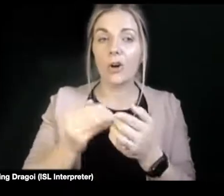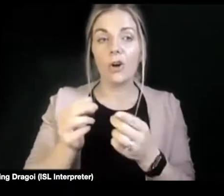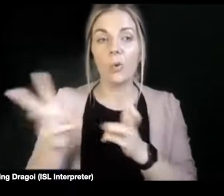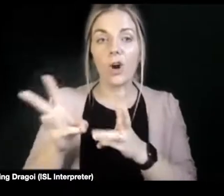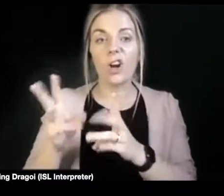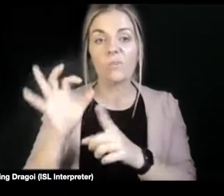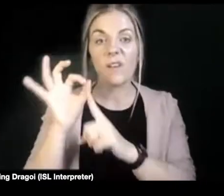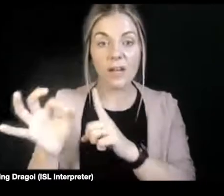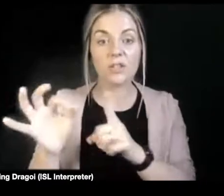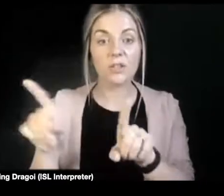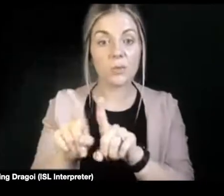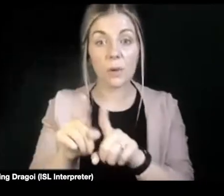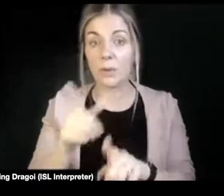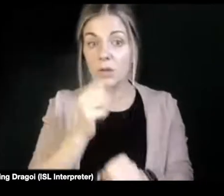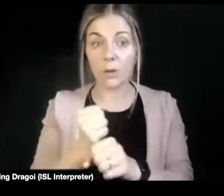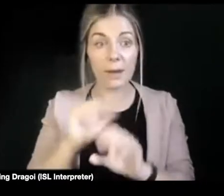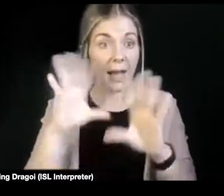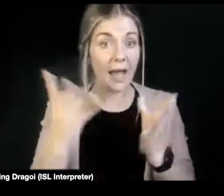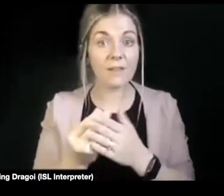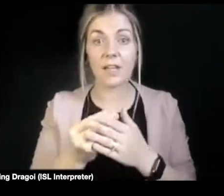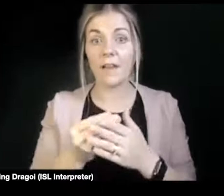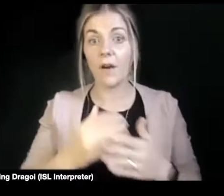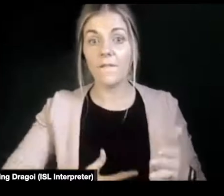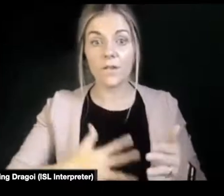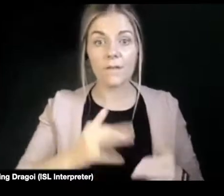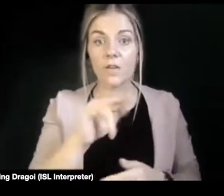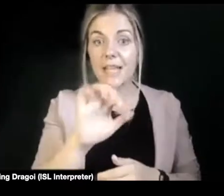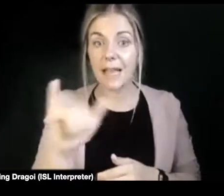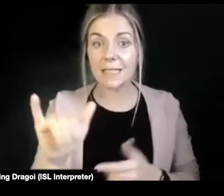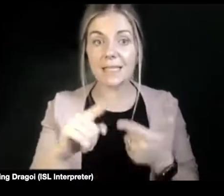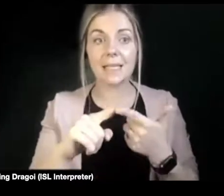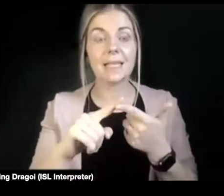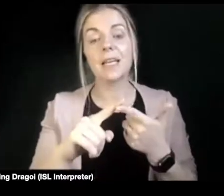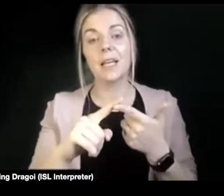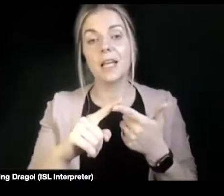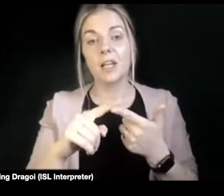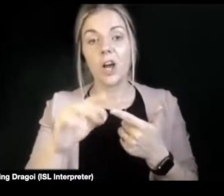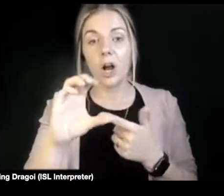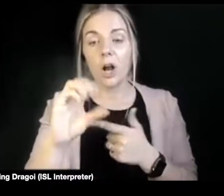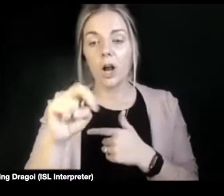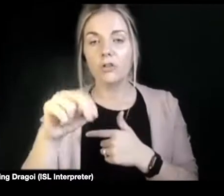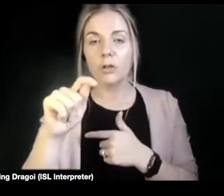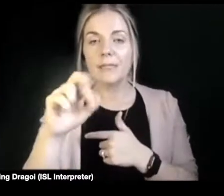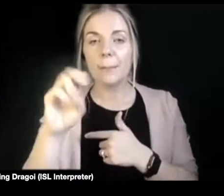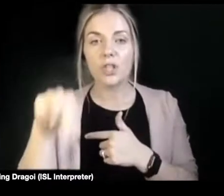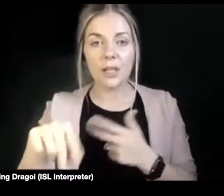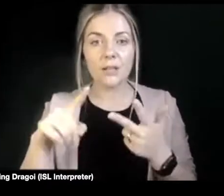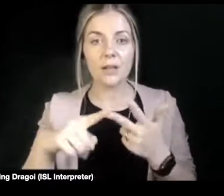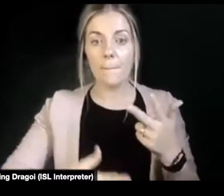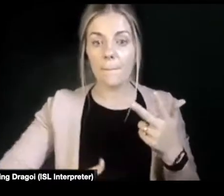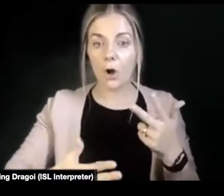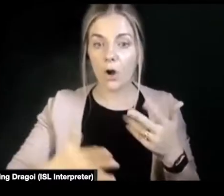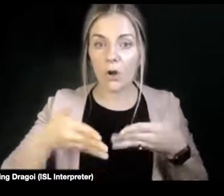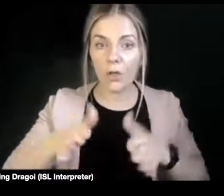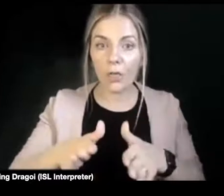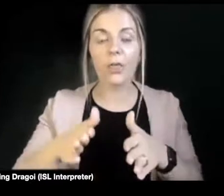everything from fertility, contraception, pregnancy, birth, abortion and parenting, and how disabled people